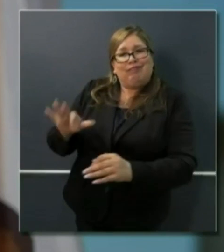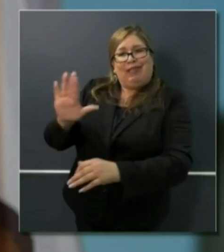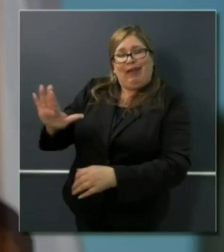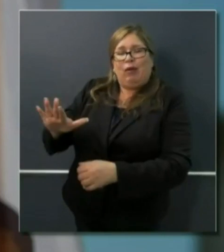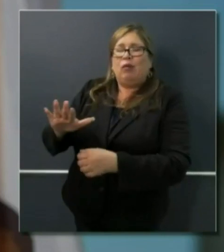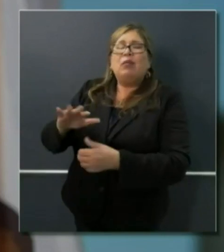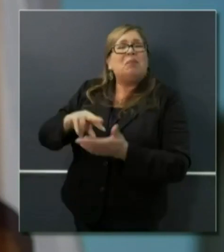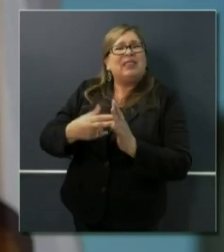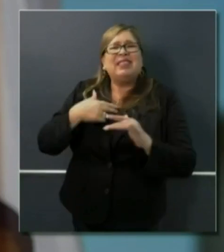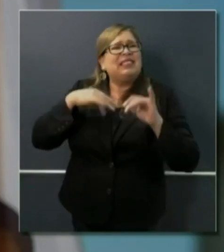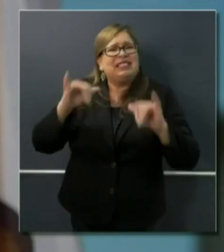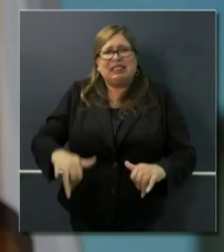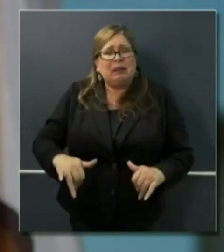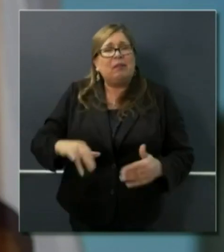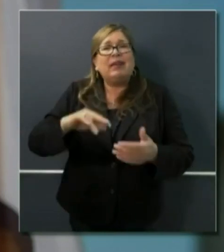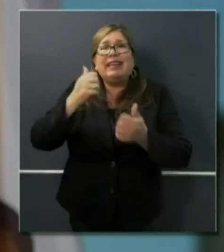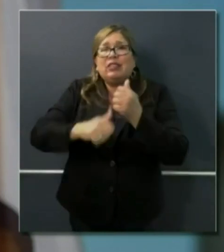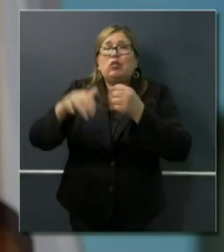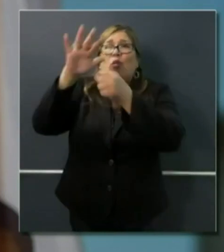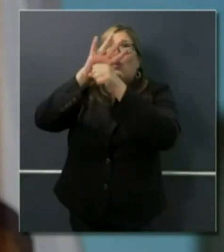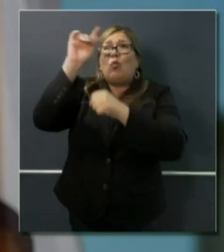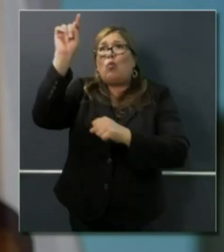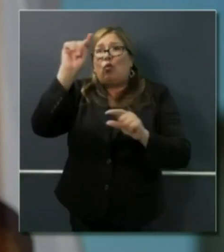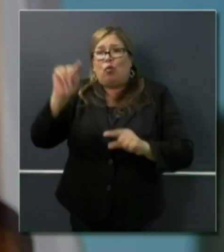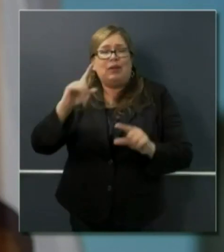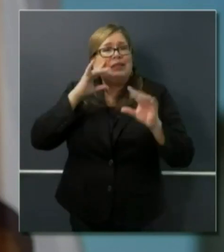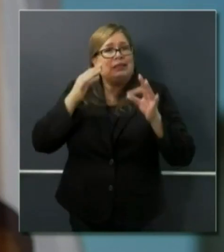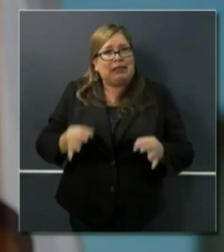local level. Ibarra of CalMatters.